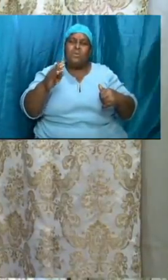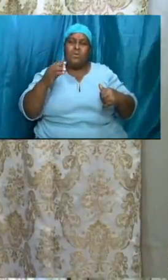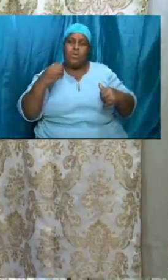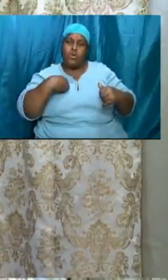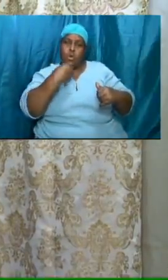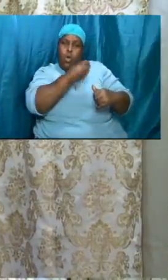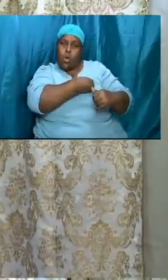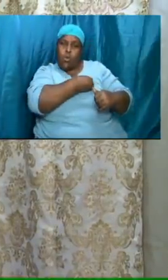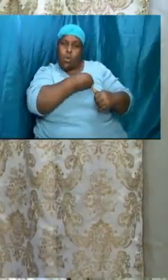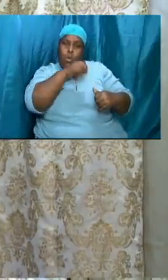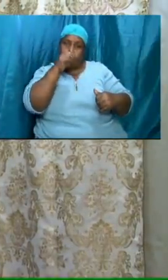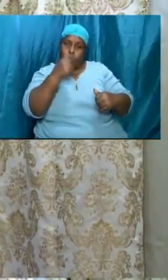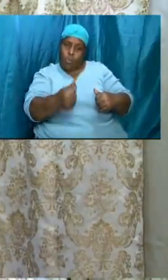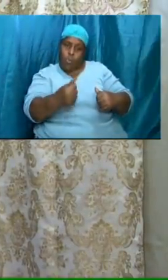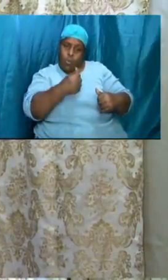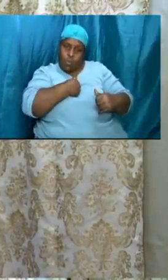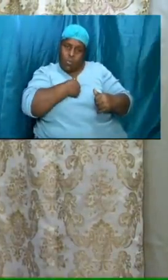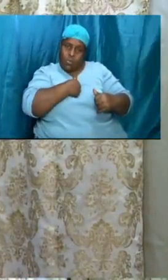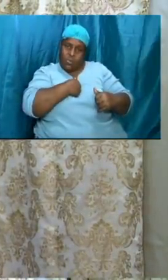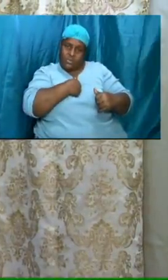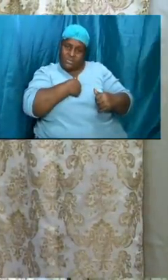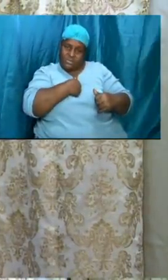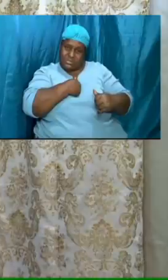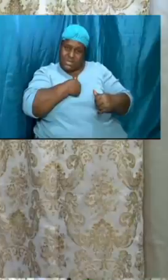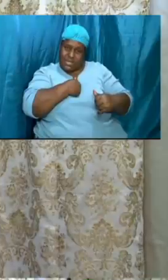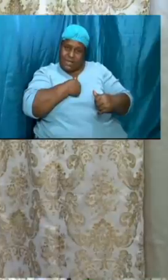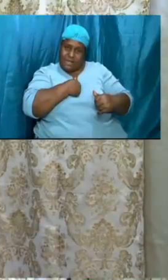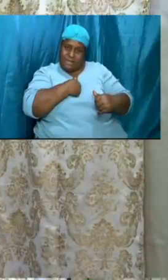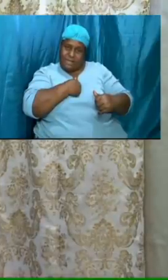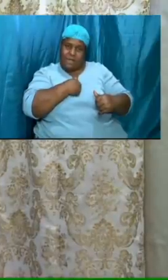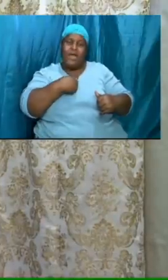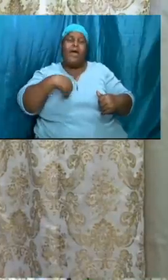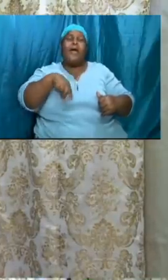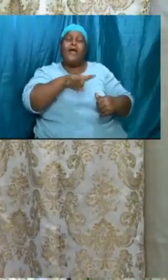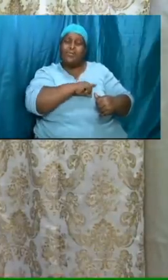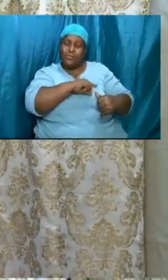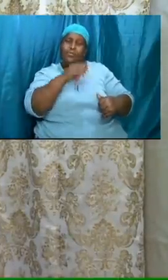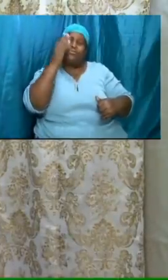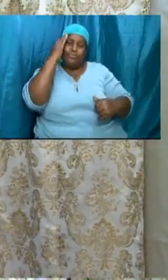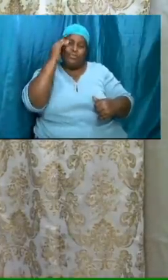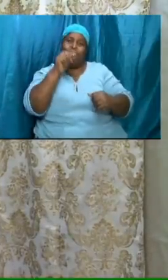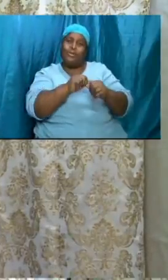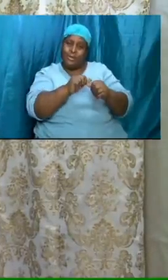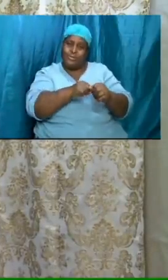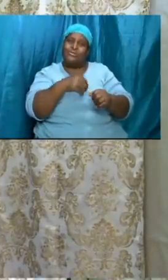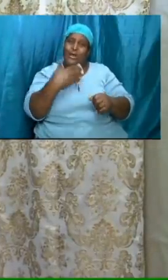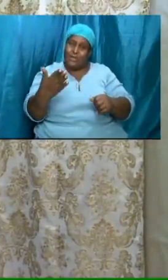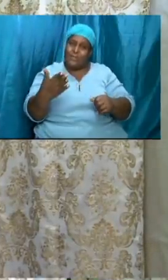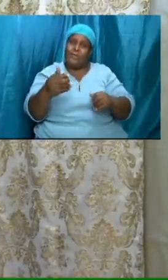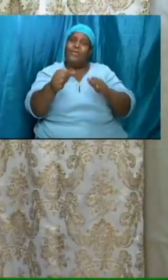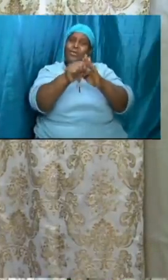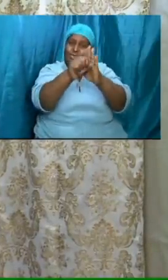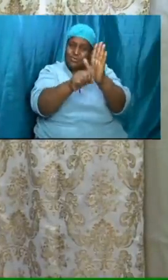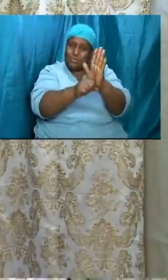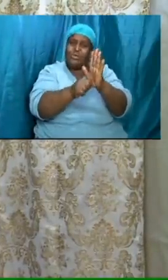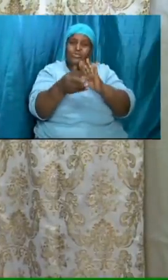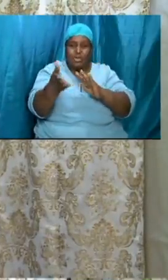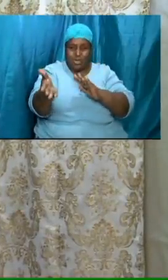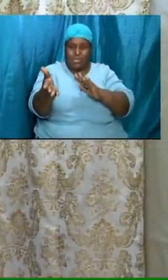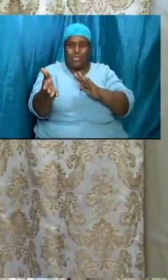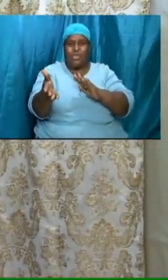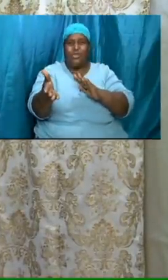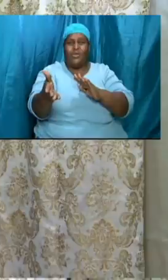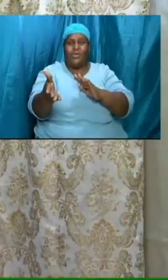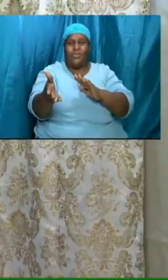and we will know each other and this is bible and the scriptures are there to back up what exactly